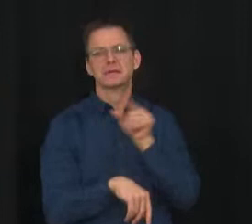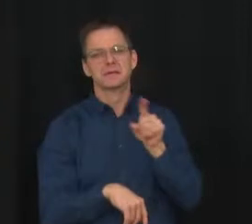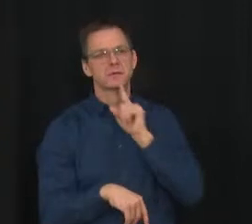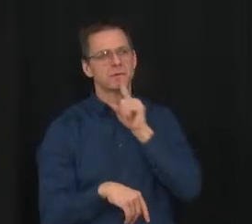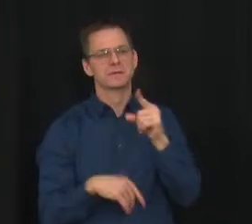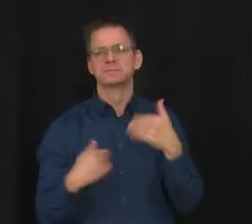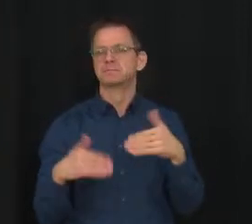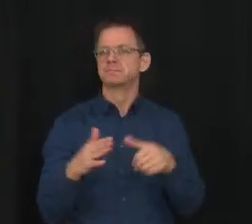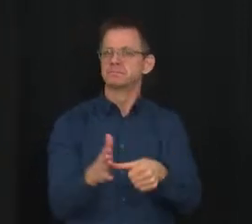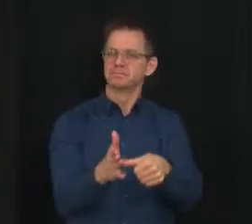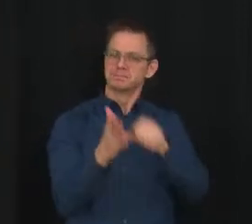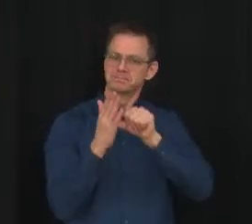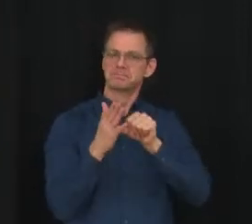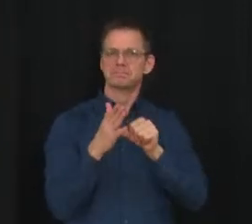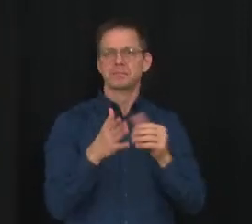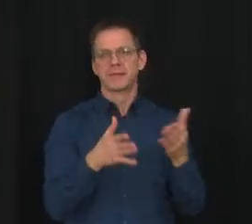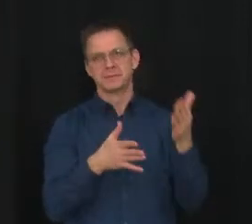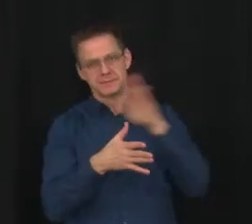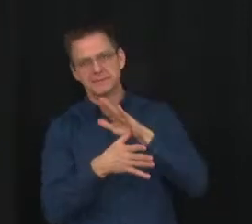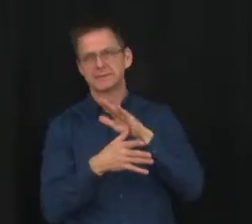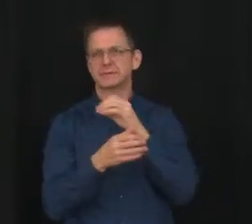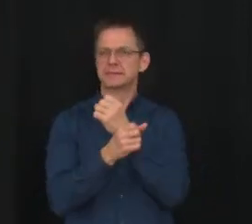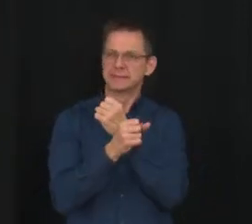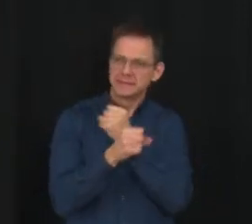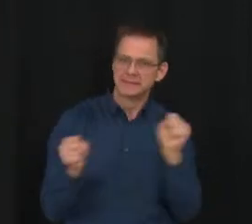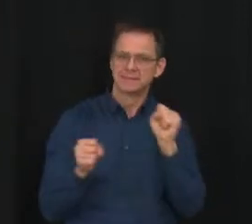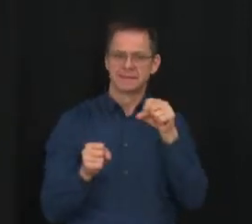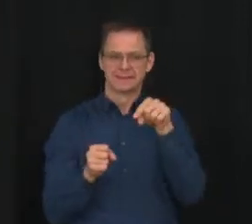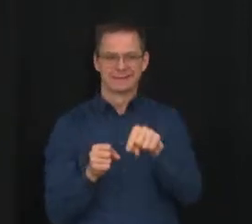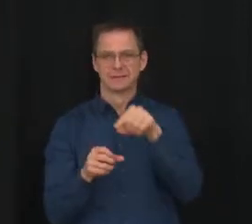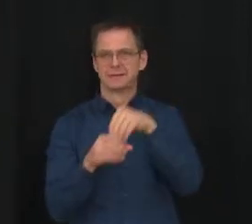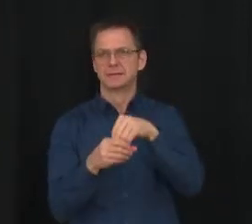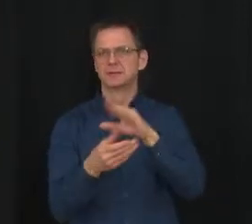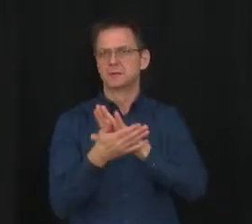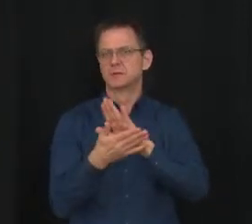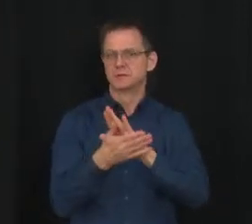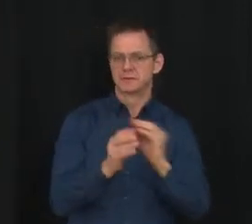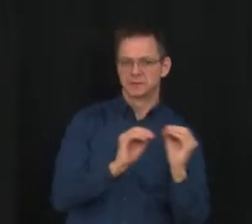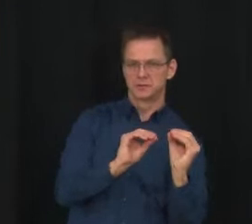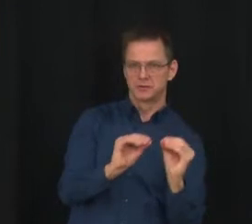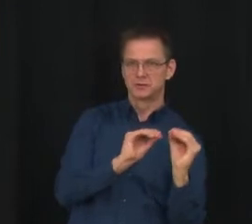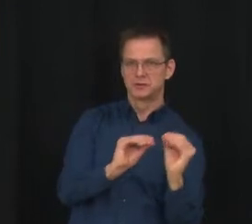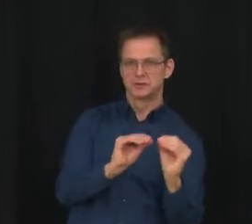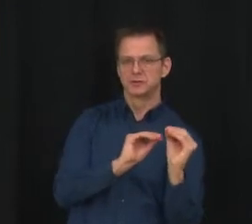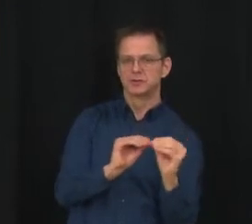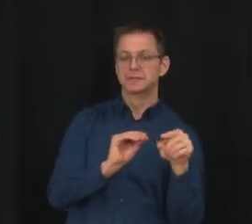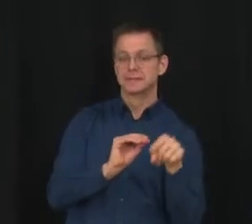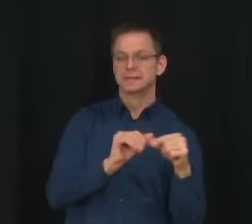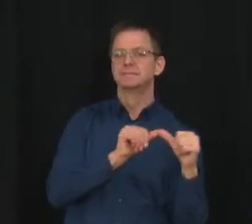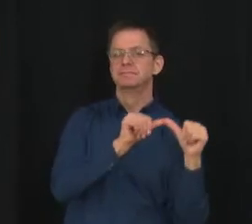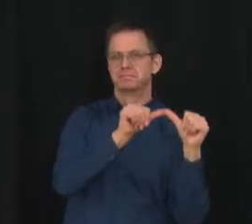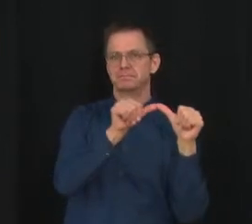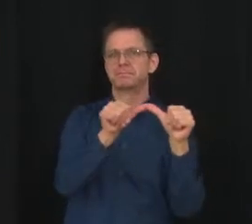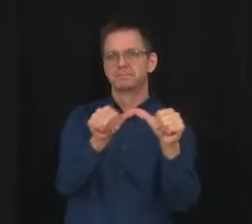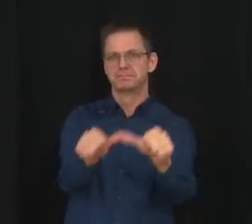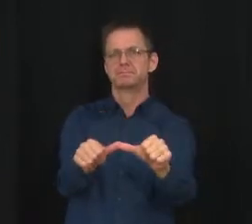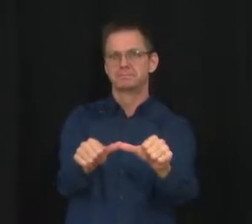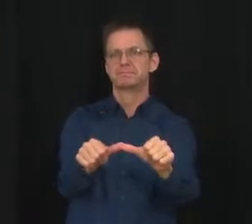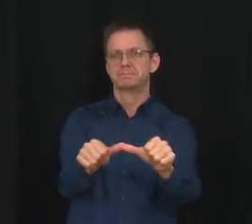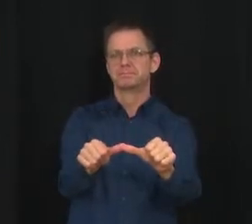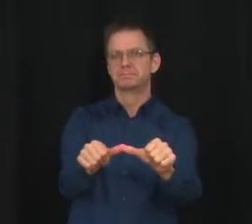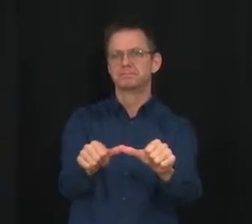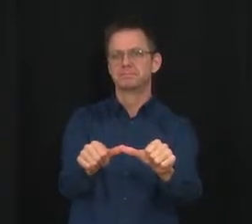instruction, and on making sure that our schools have the tools that they need. It's why we've invested more than $1 billion